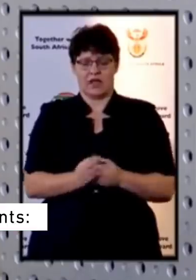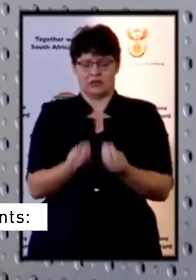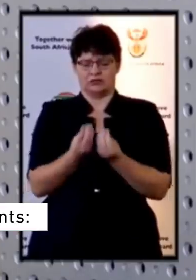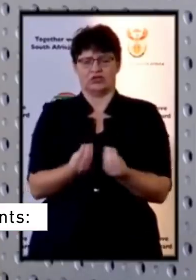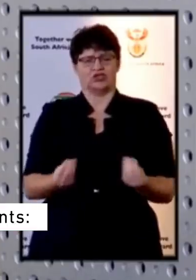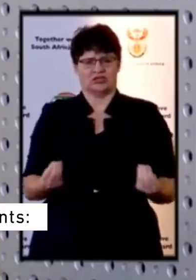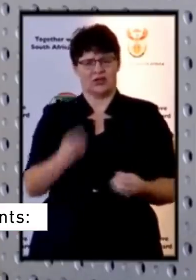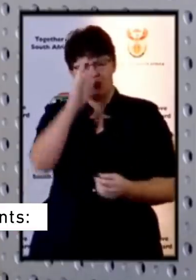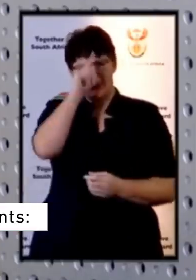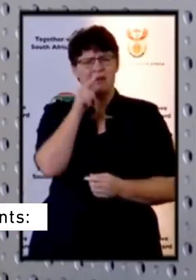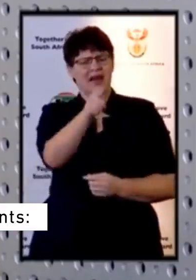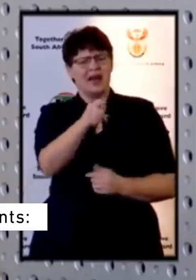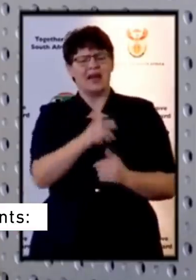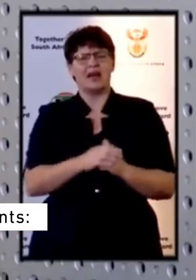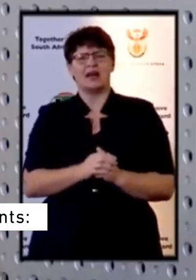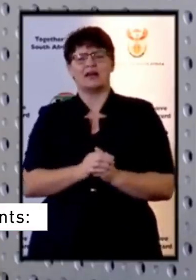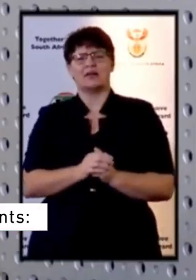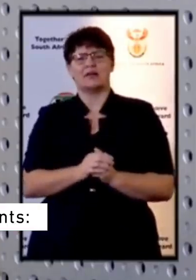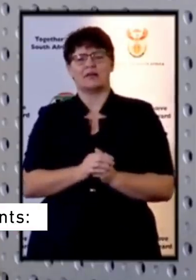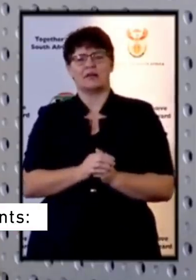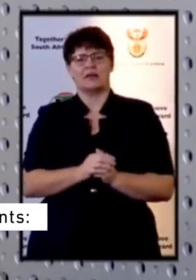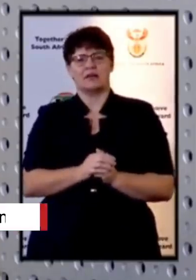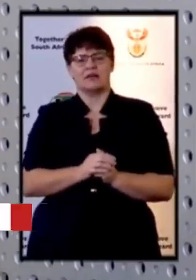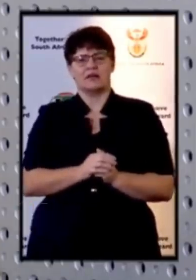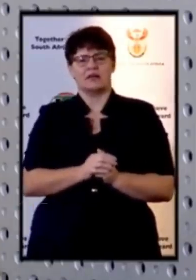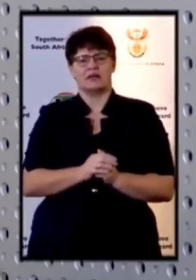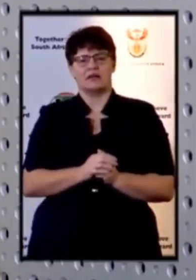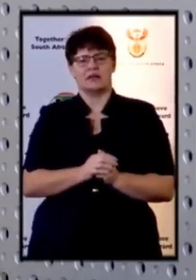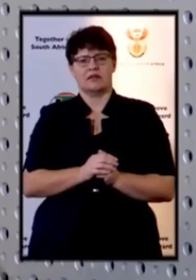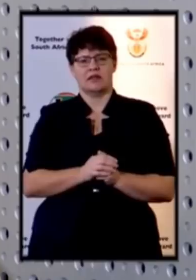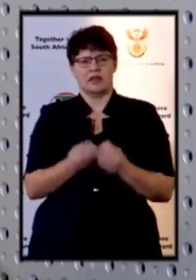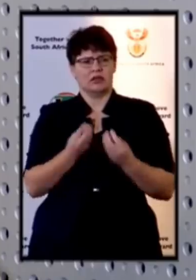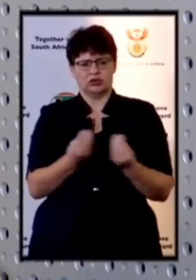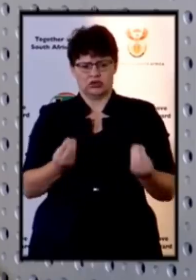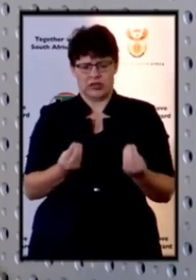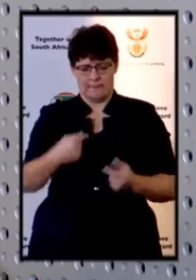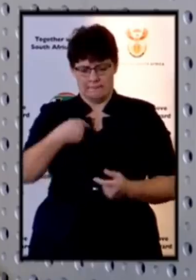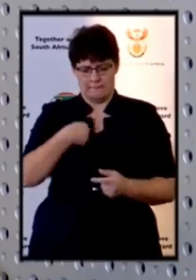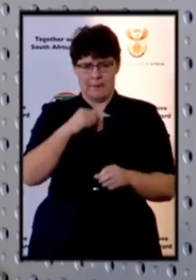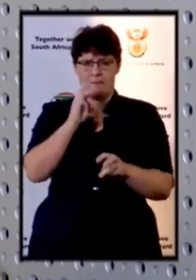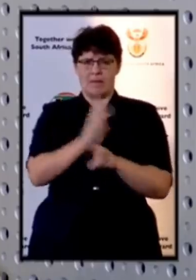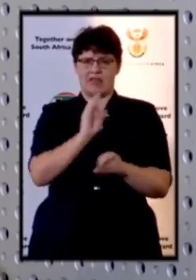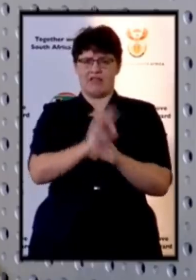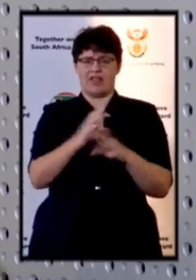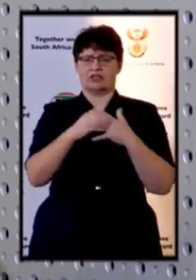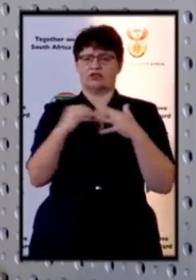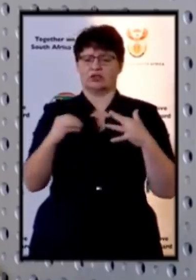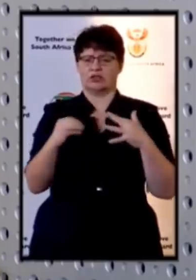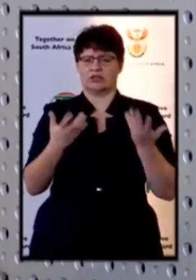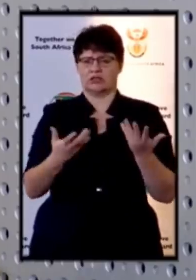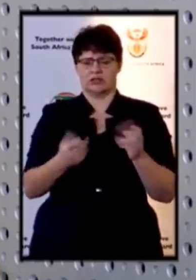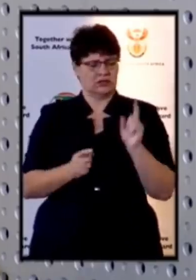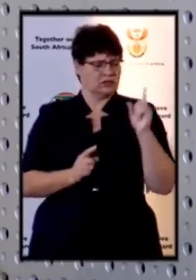recall that we've been talking about that that the children that were separated where there is co